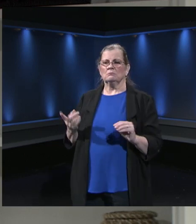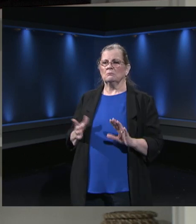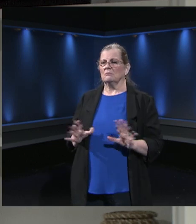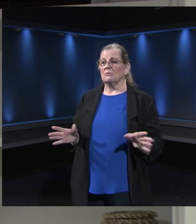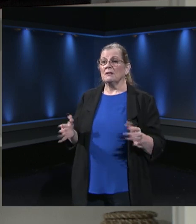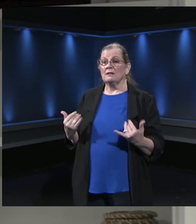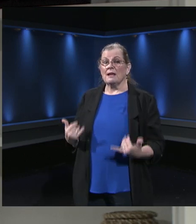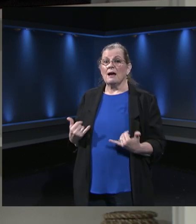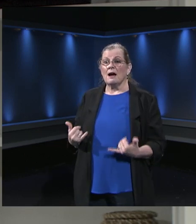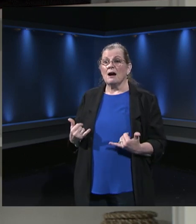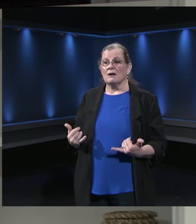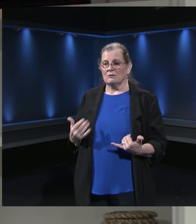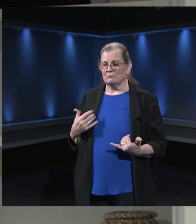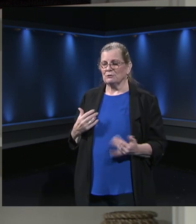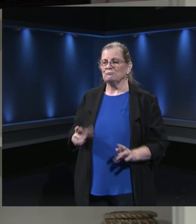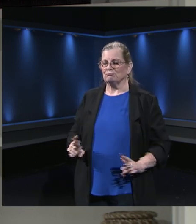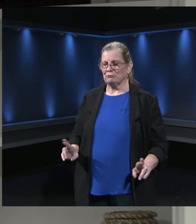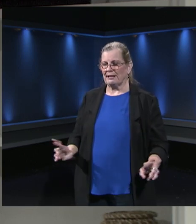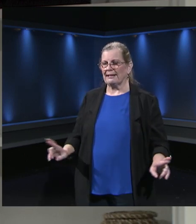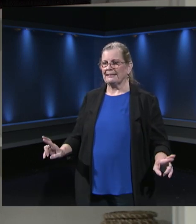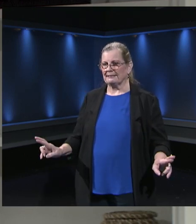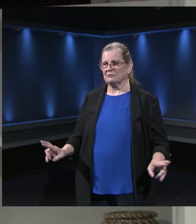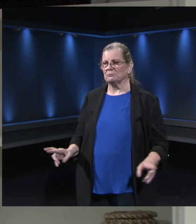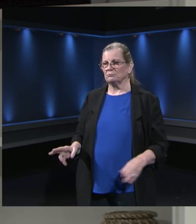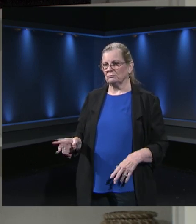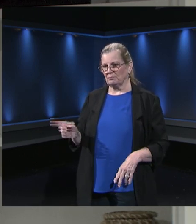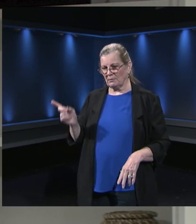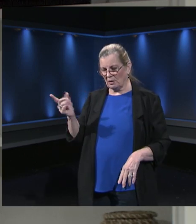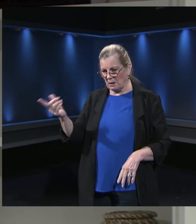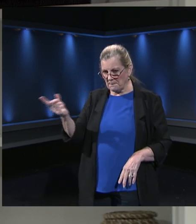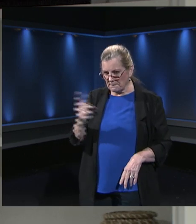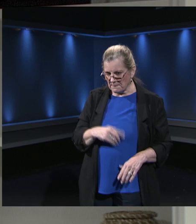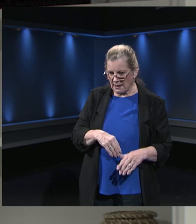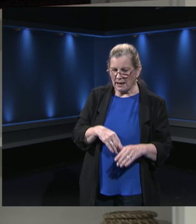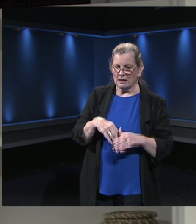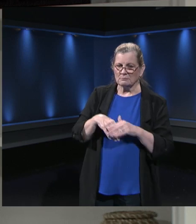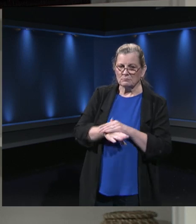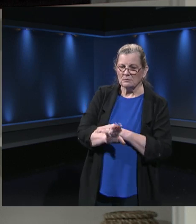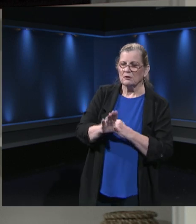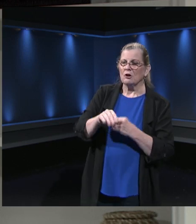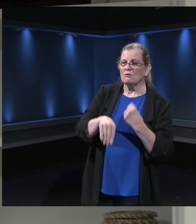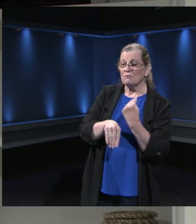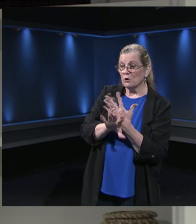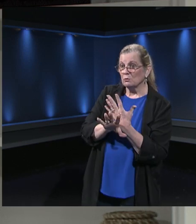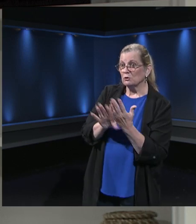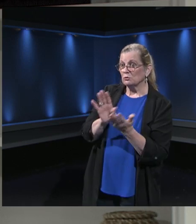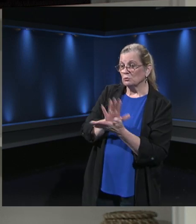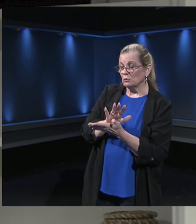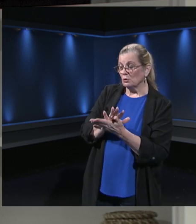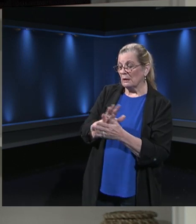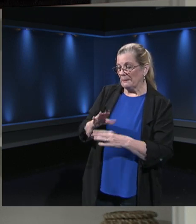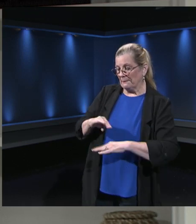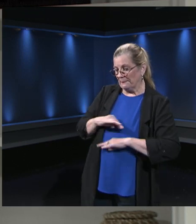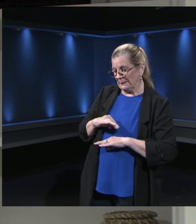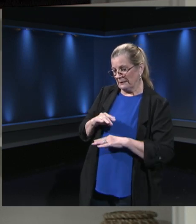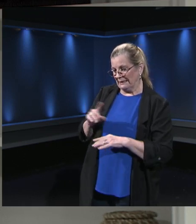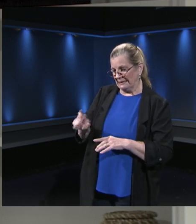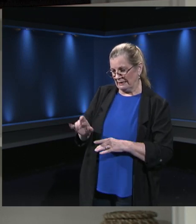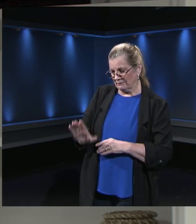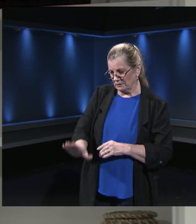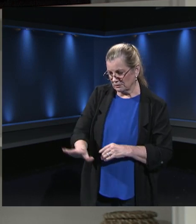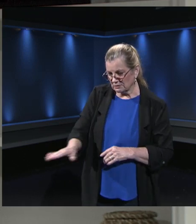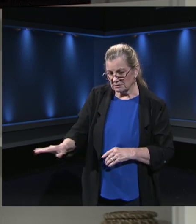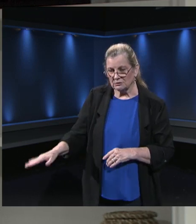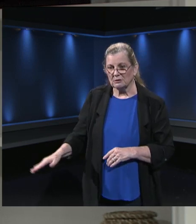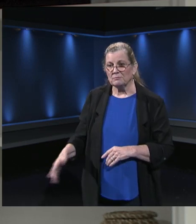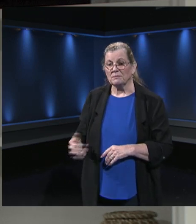We are ready to return to school in a virtual environment and meet the needs of our children. I ask